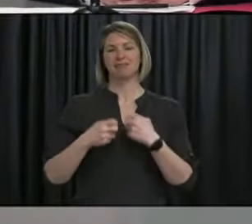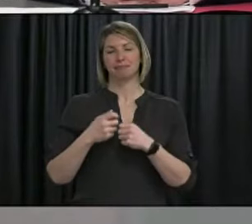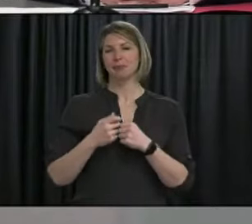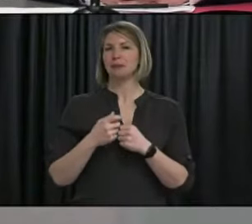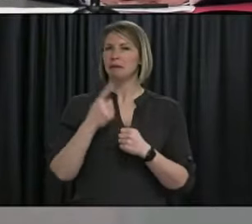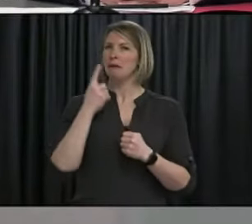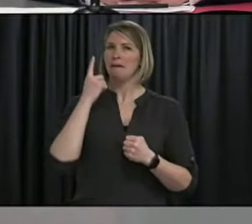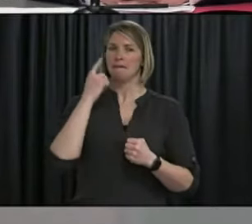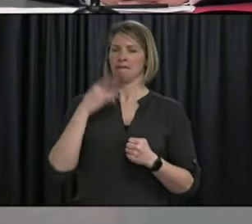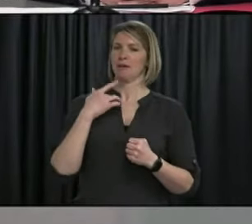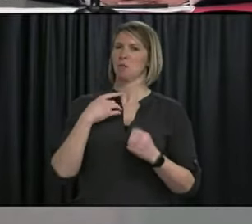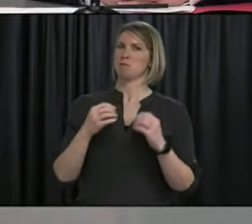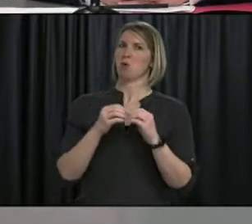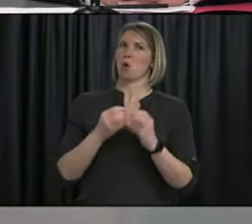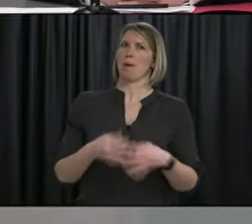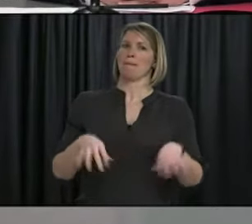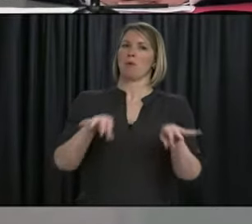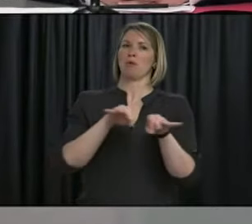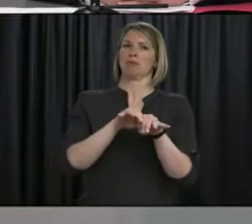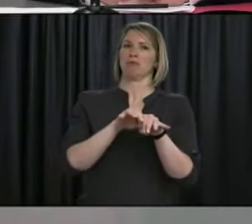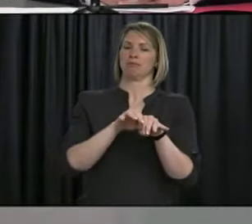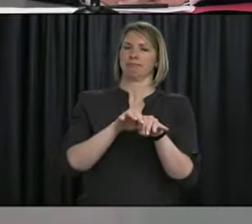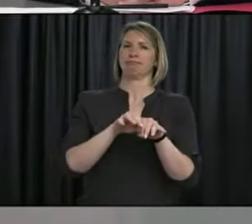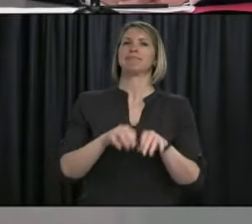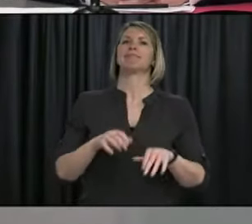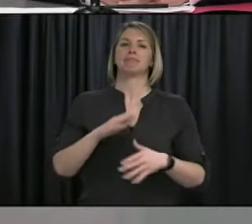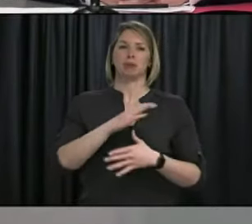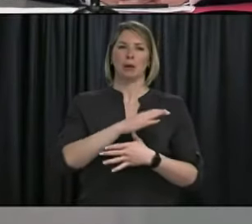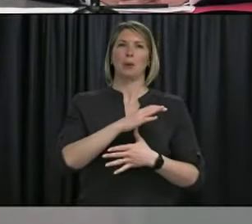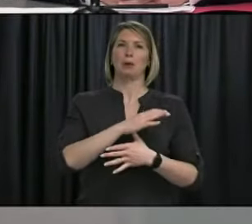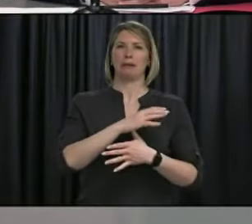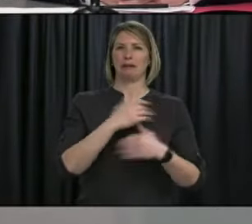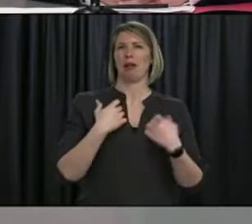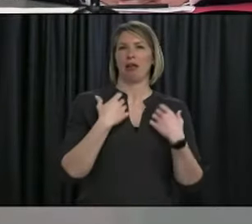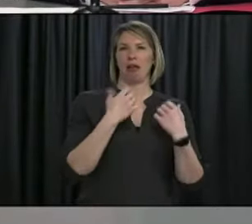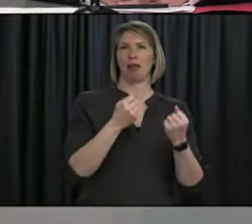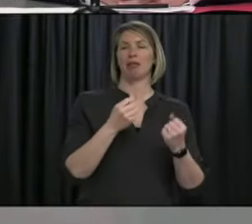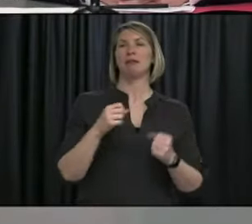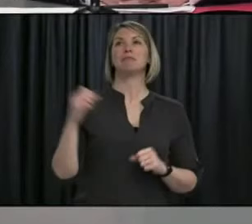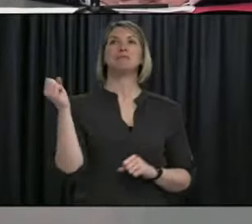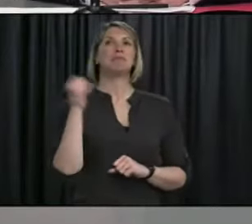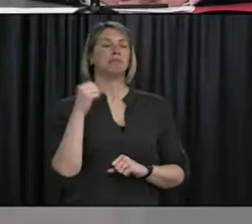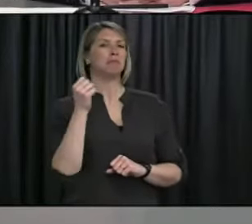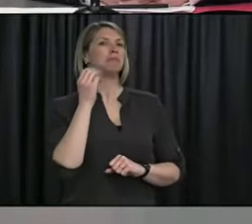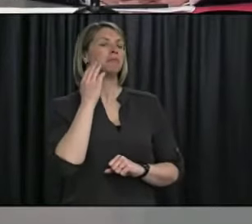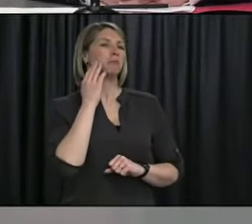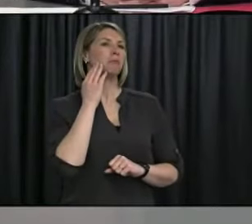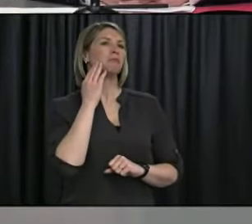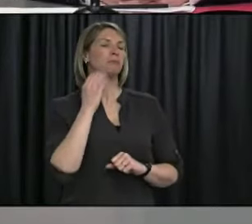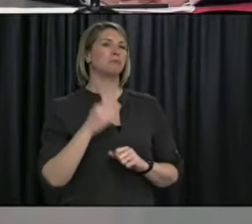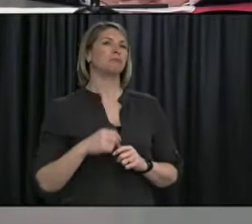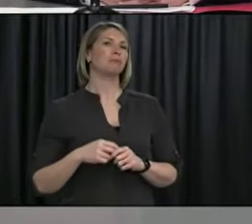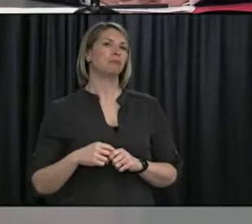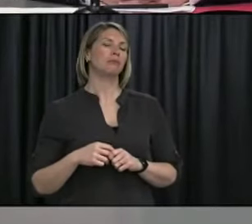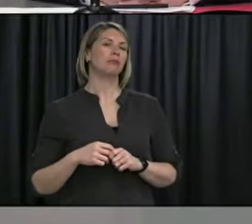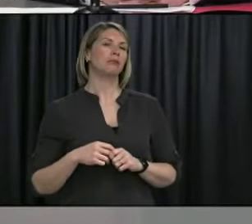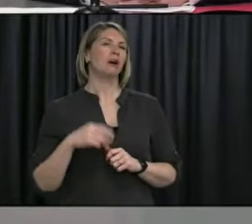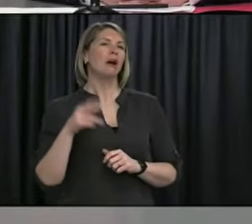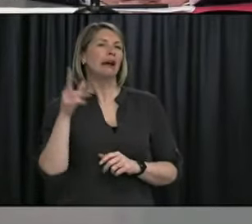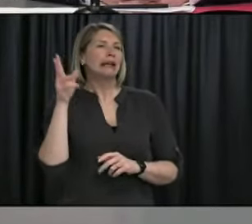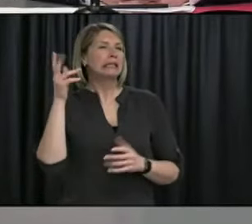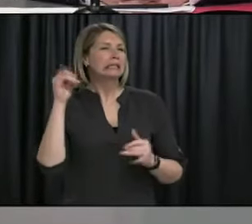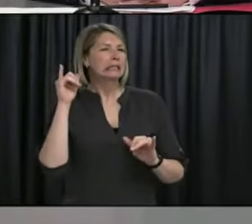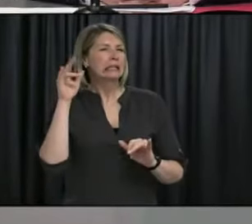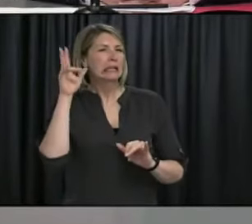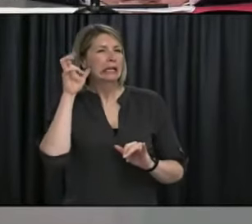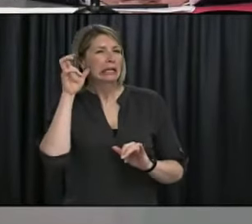Thank you. And Minister Hagen, you noted that anyone who's pre-registered, not to worry, you haven't been forgotten. I'm still hearing from a lot